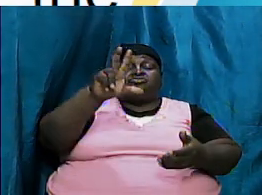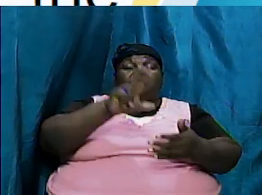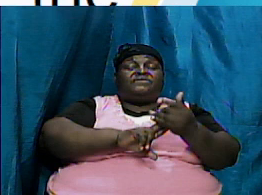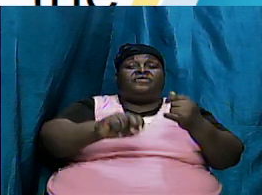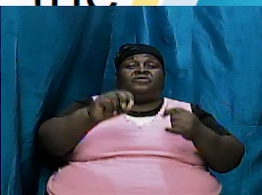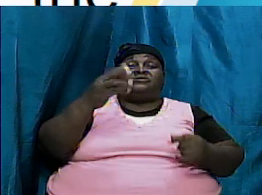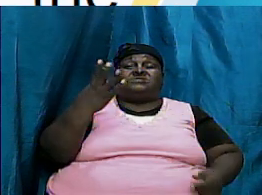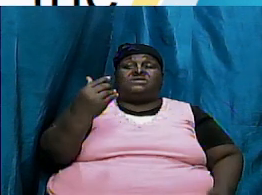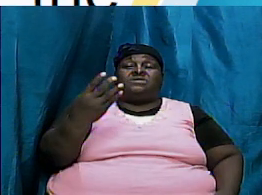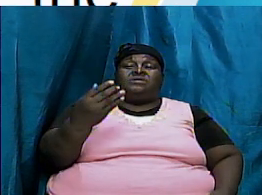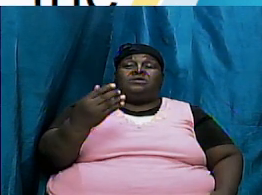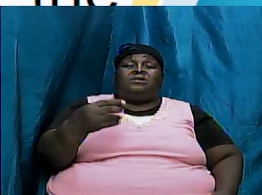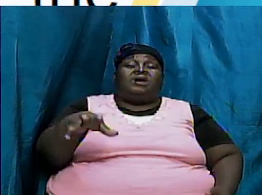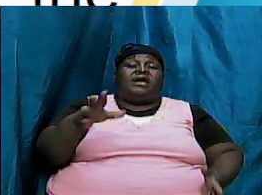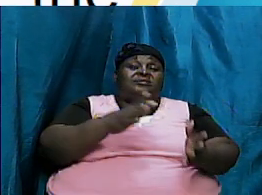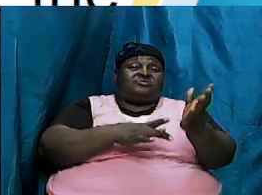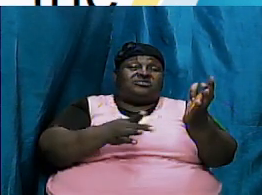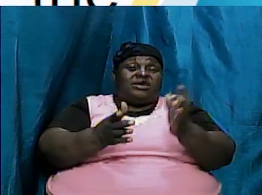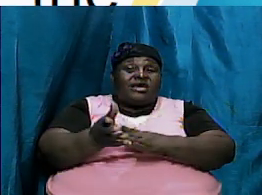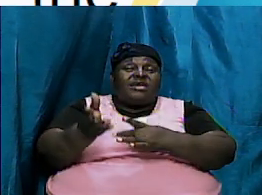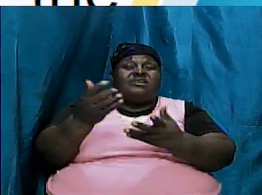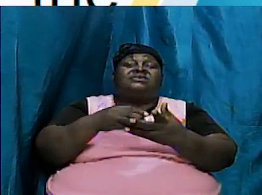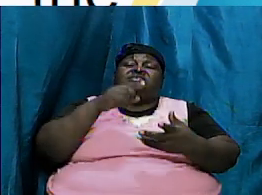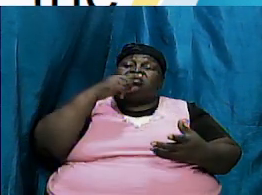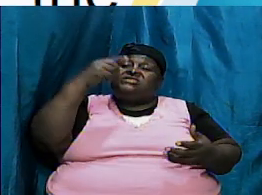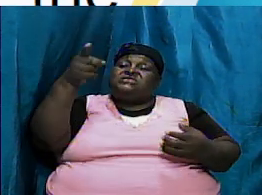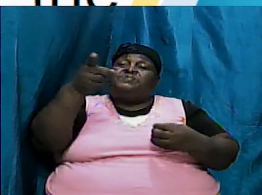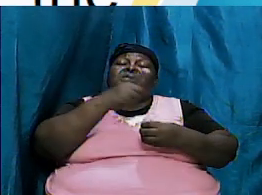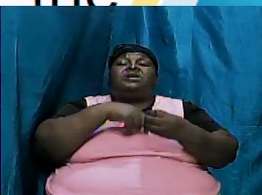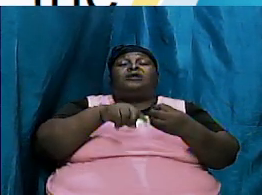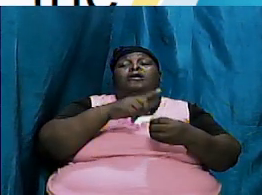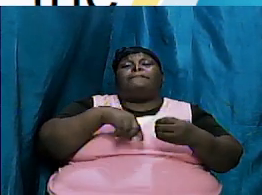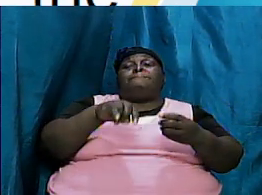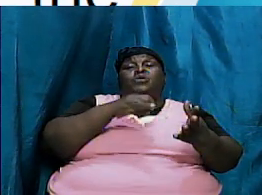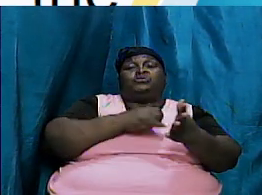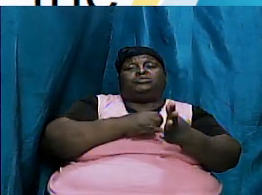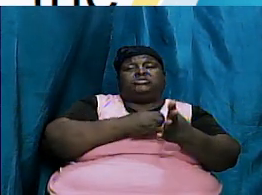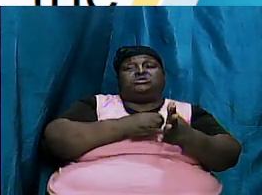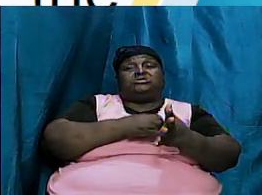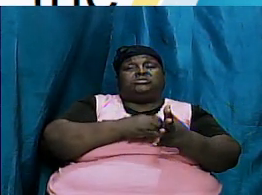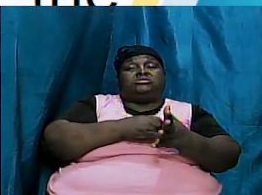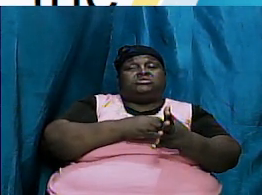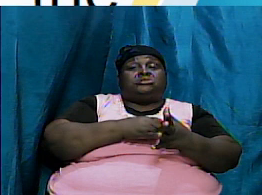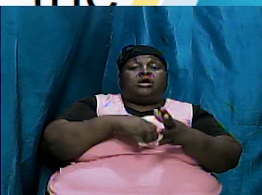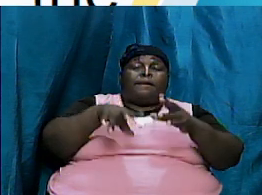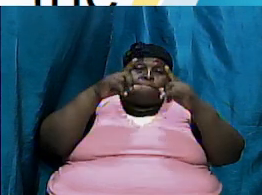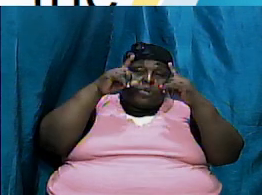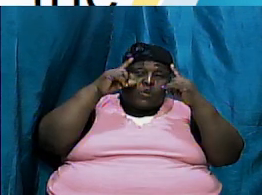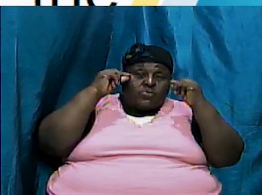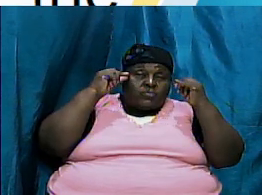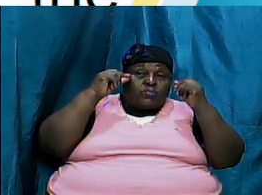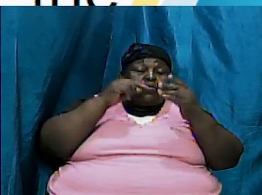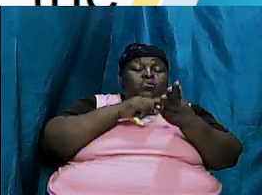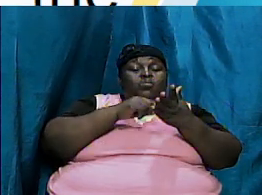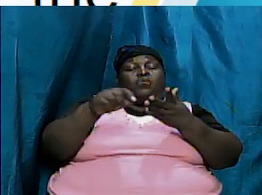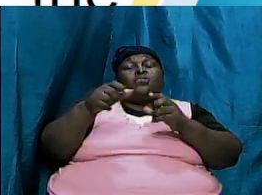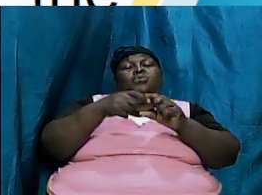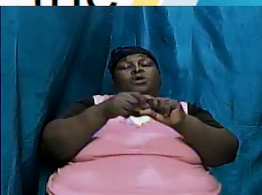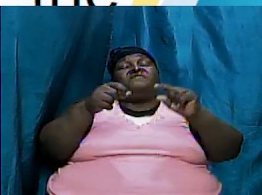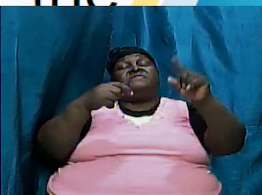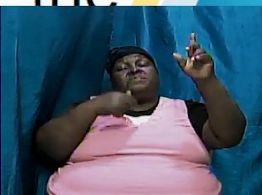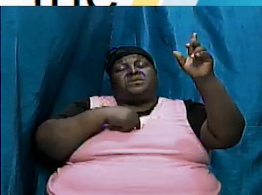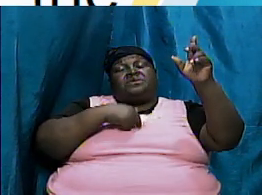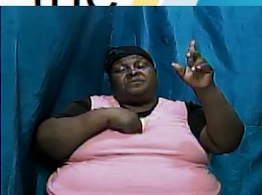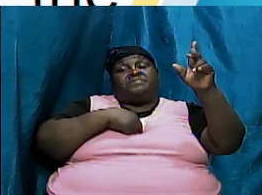and Jesus is here corroborating it and saying that Moses wrote of me